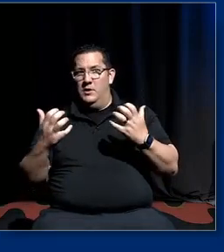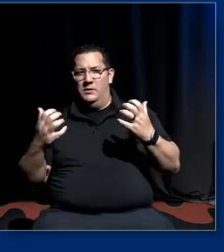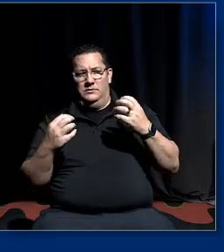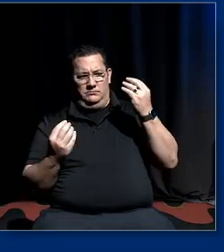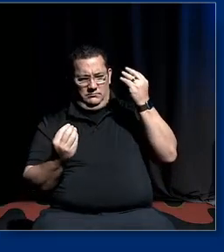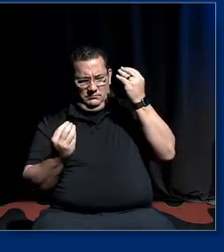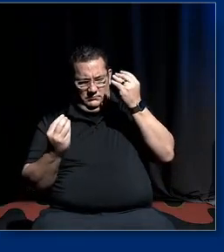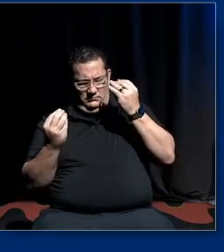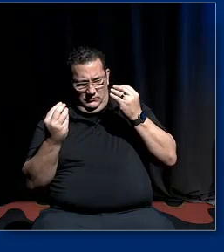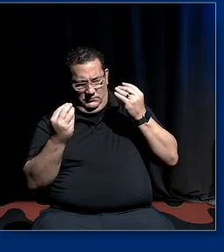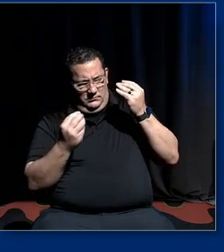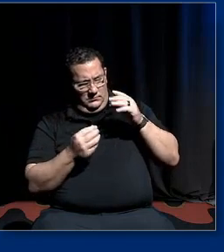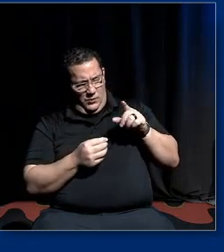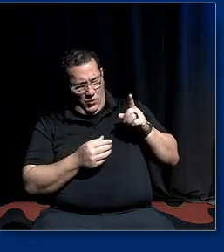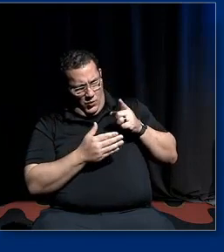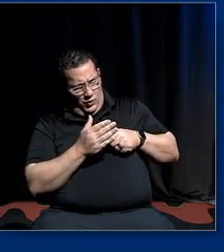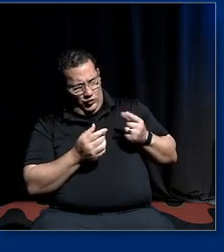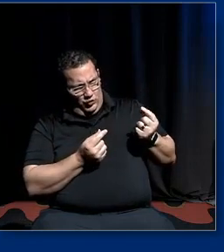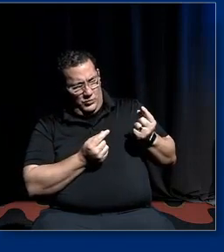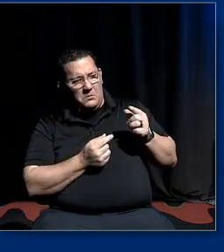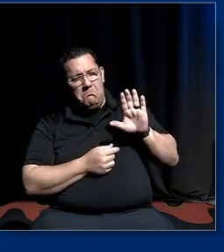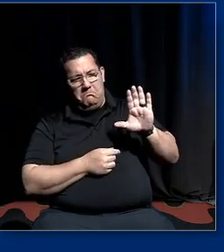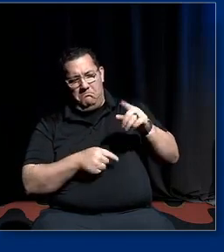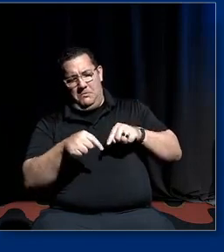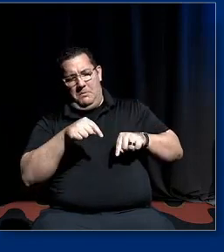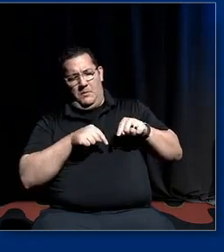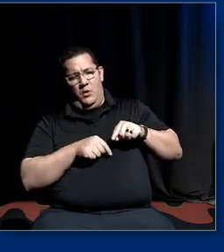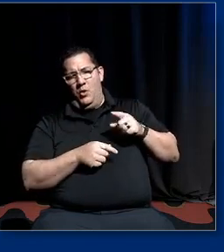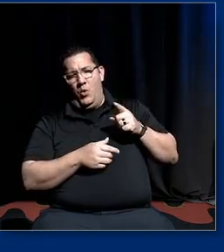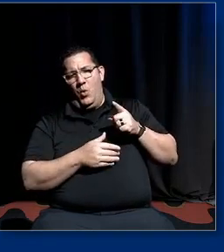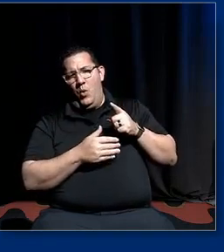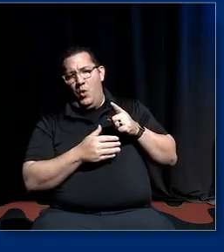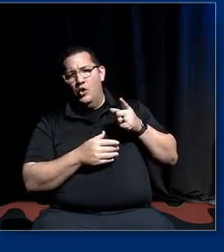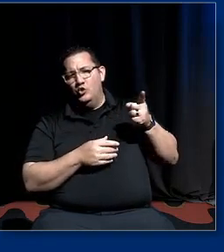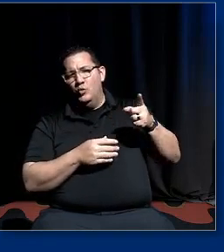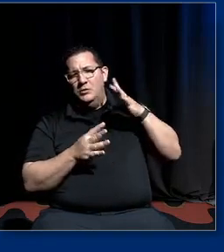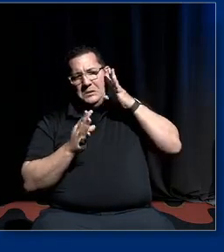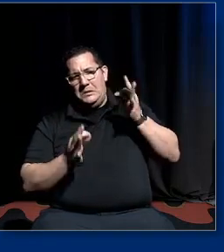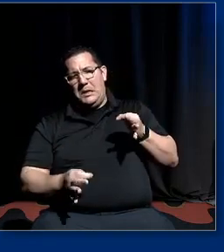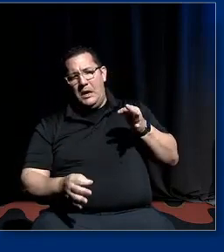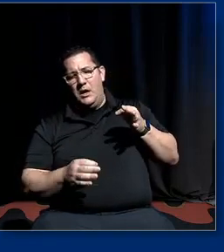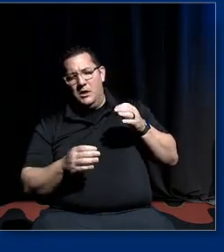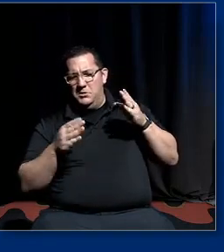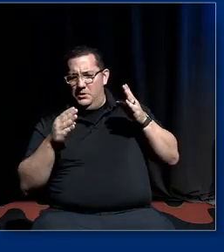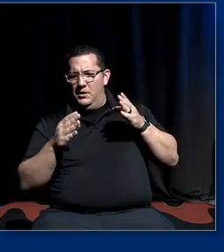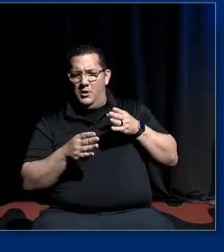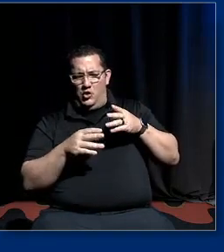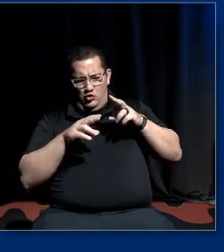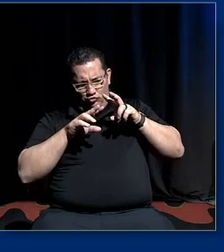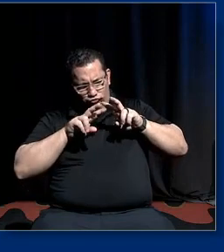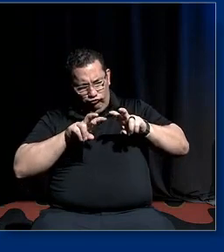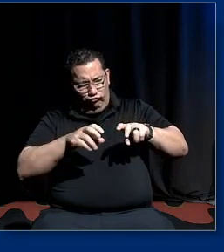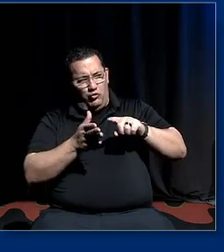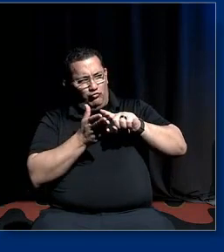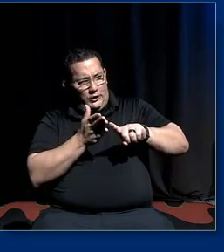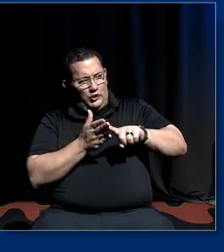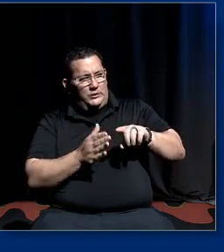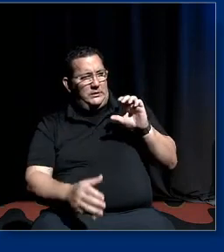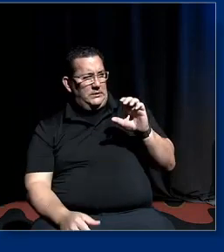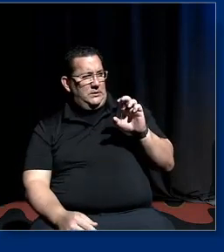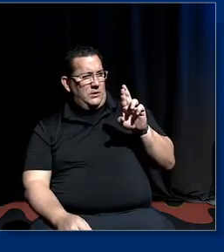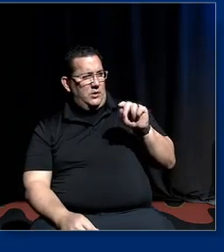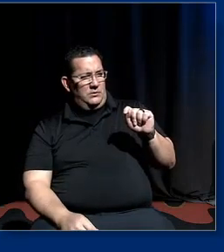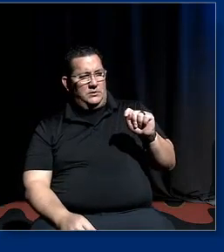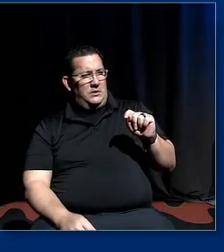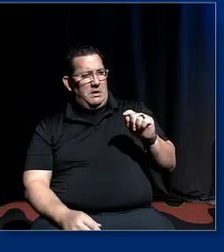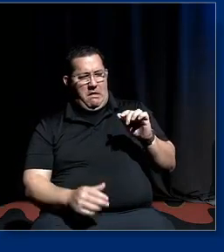take one step back what led you to the selection of critical race theory as a research focus how